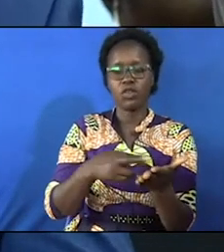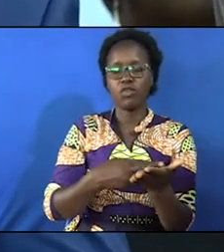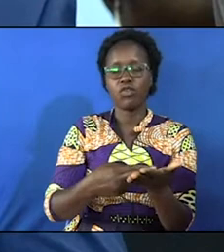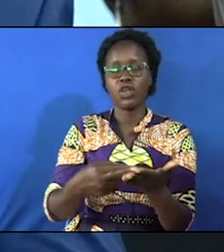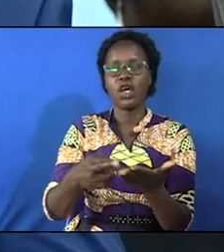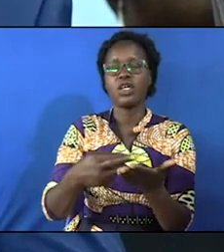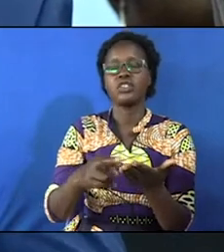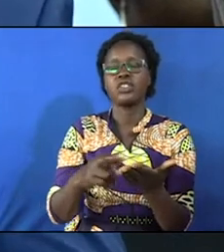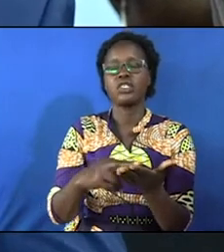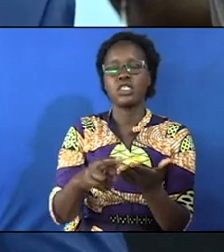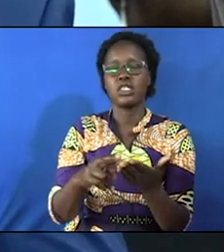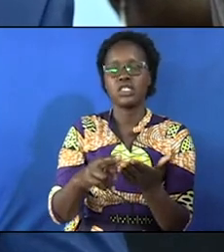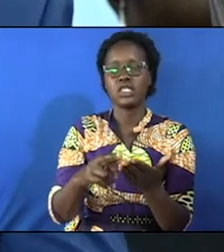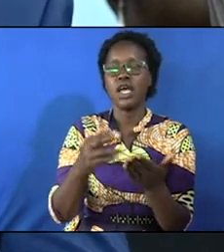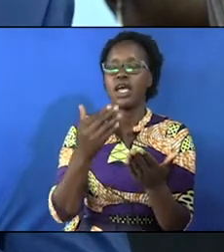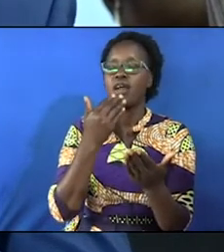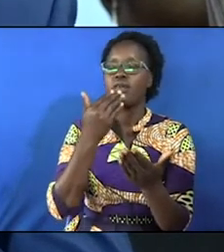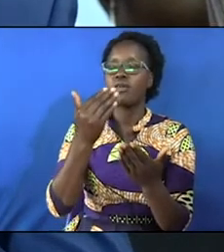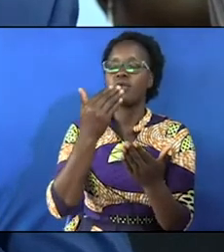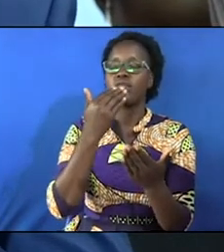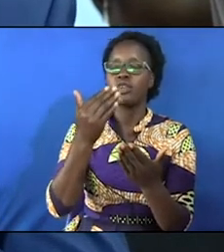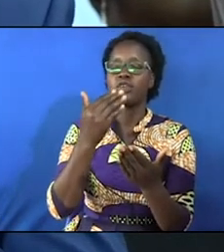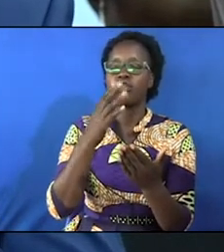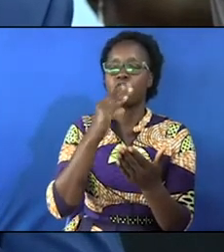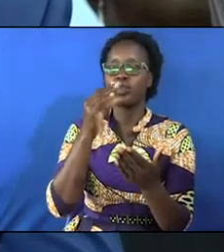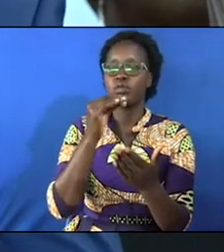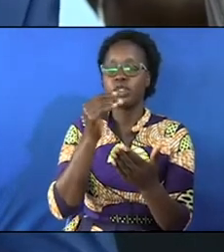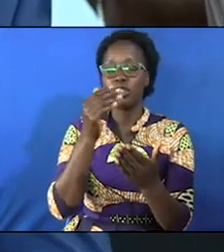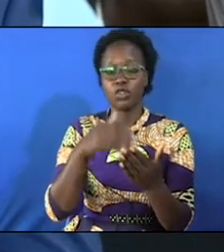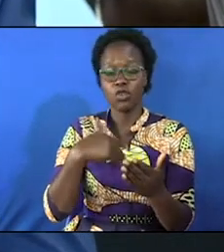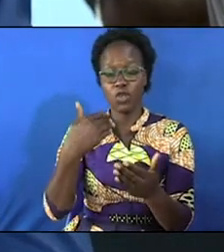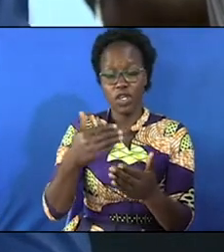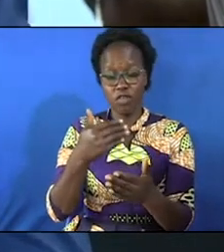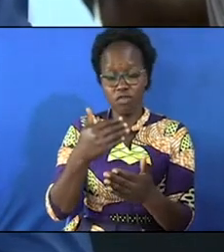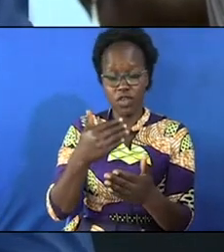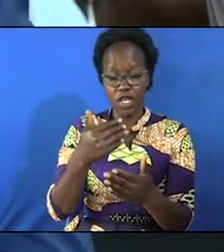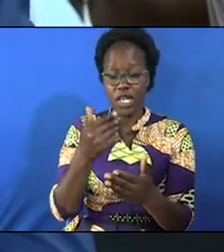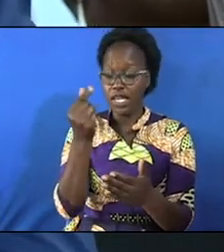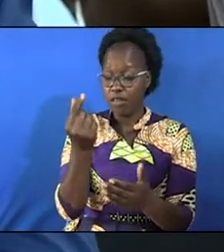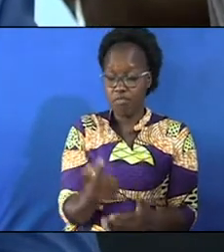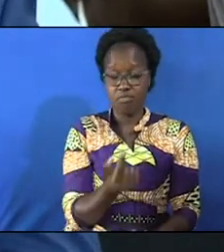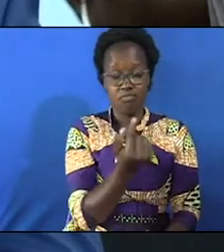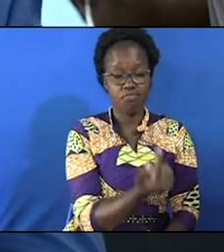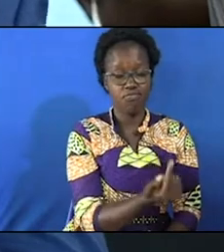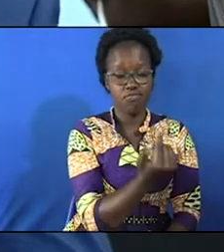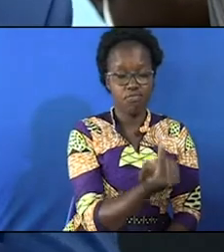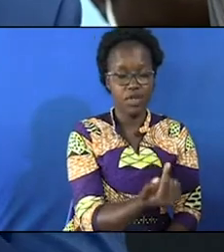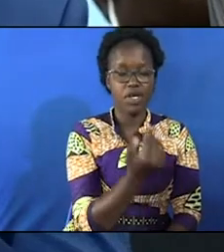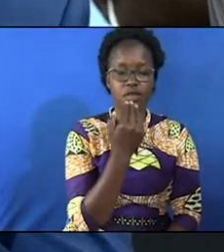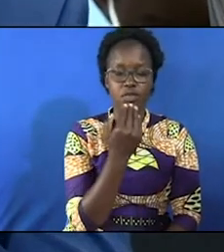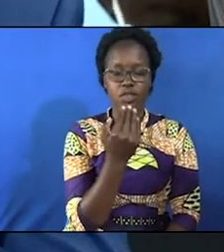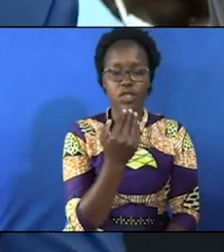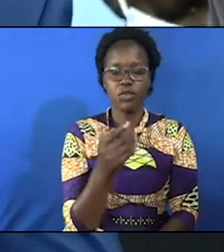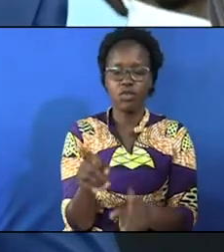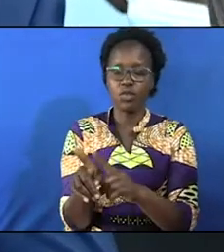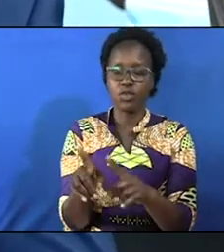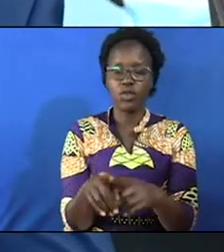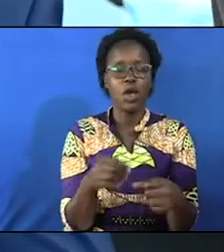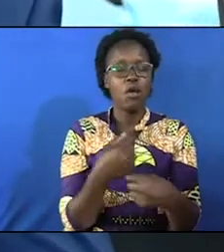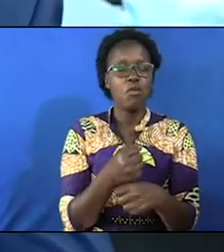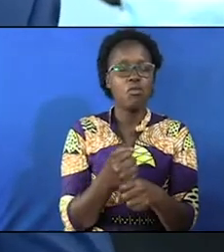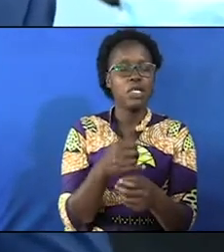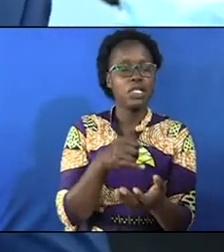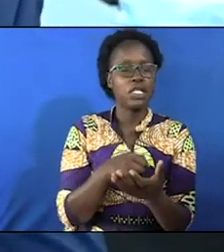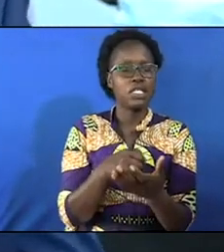righteousness thank thank you for speaking to every one of us and thank you for making it